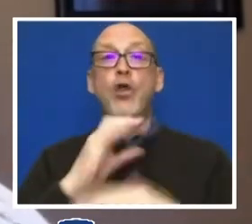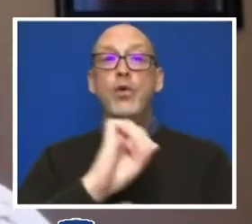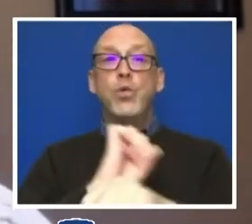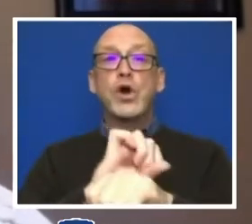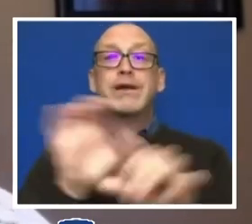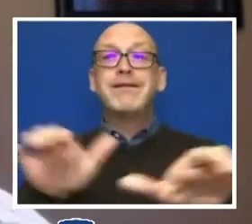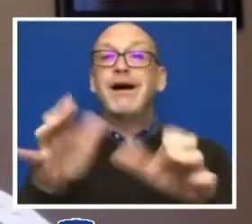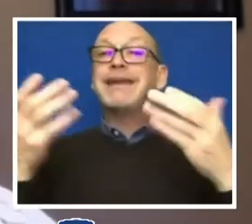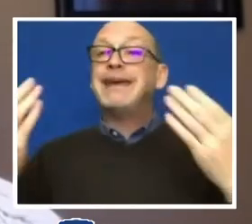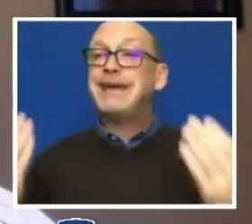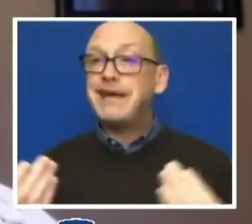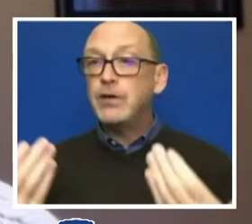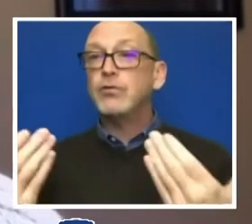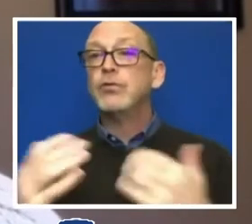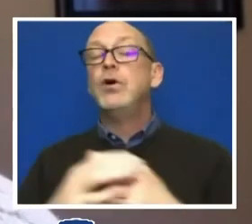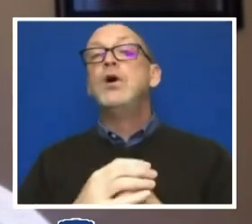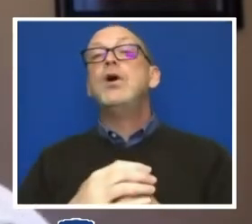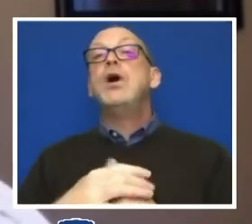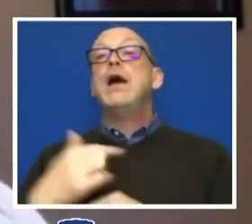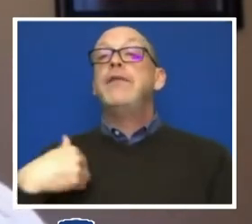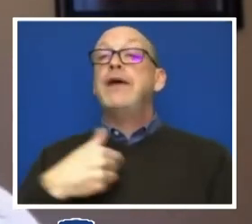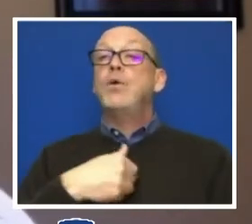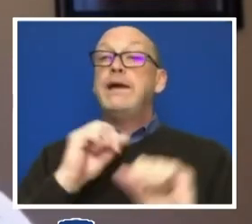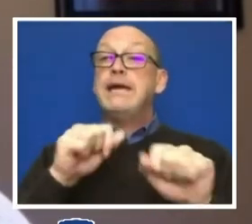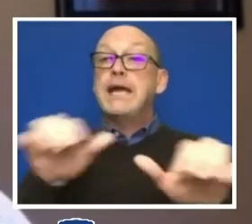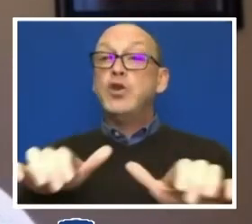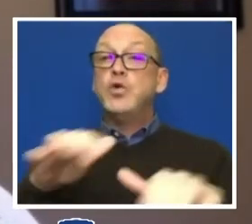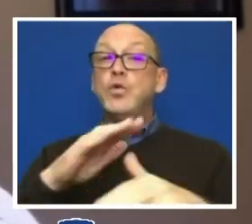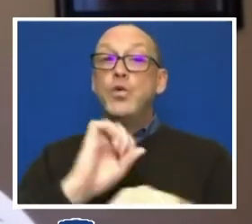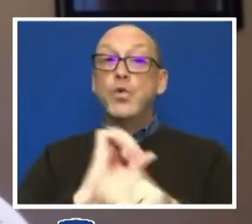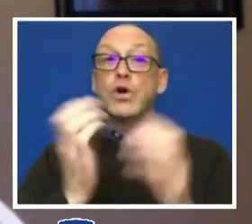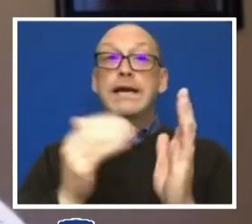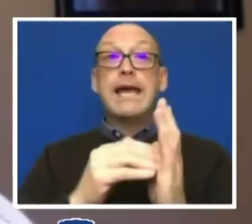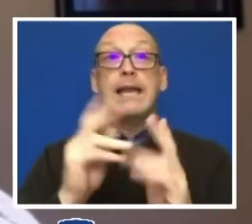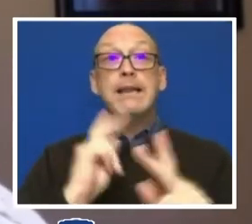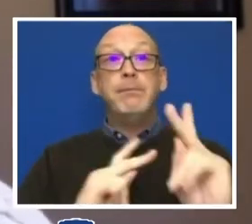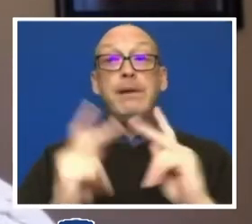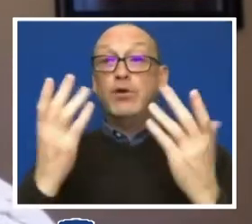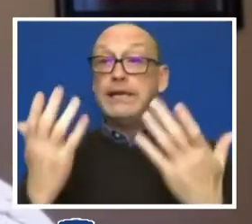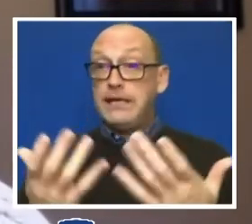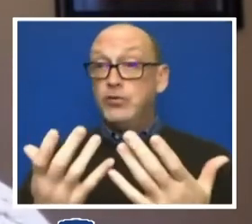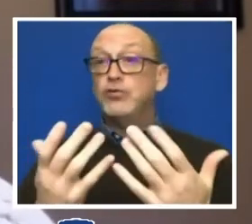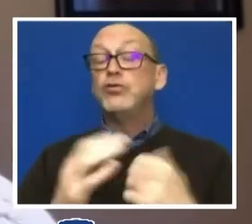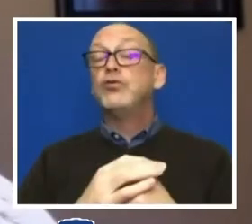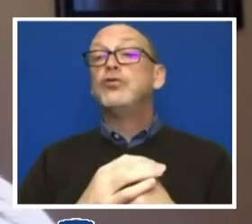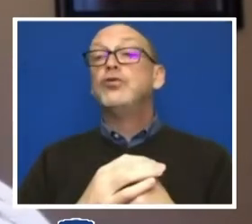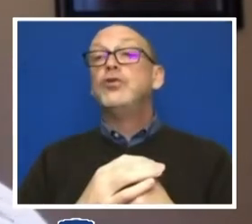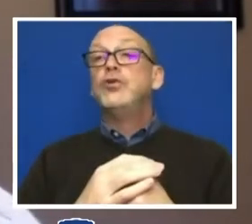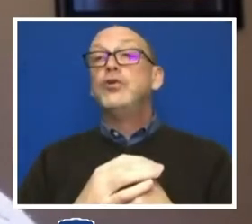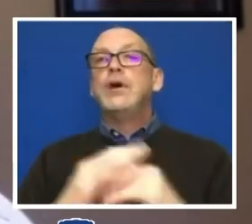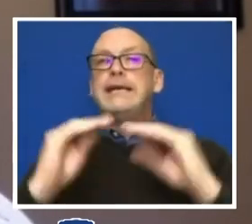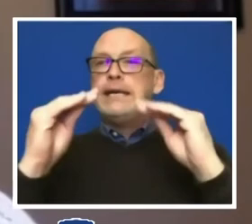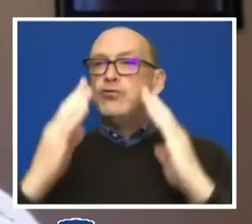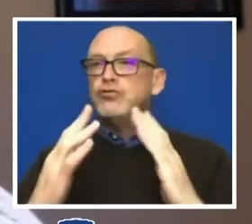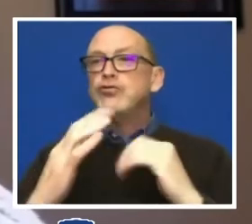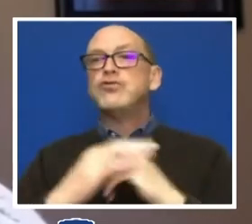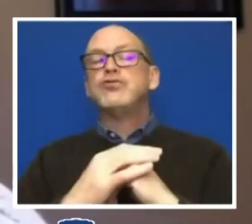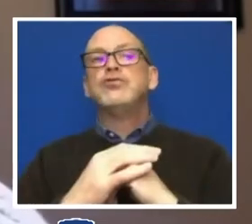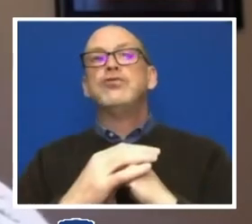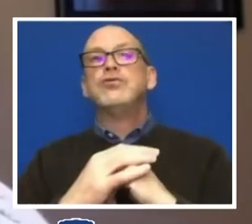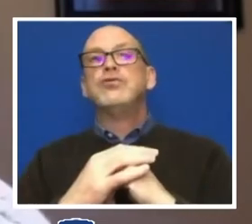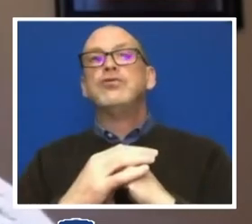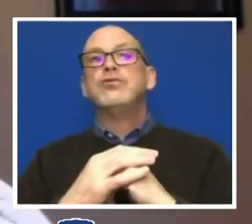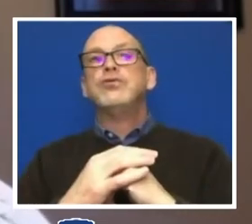the kind of research oriented work. Again, that a number of our colleagues, our instructors and